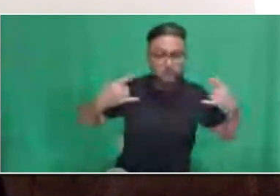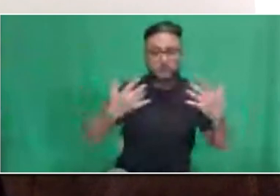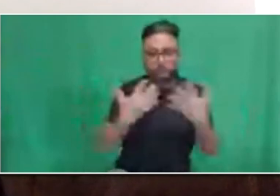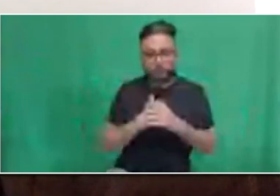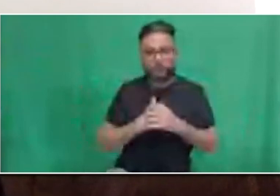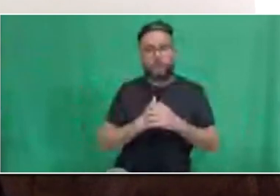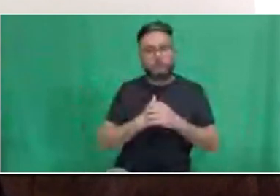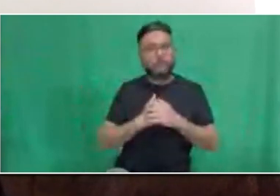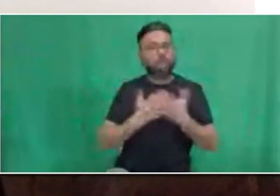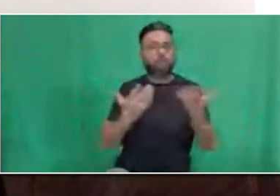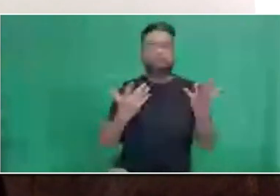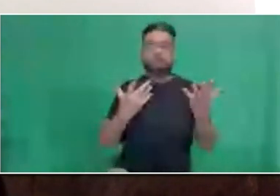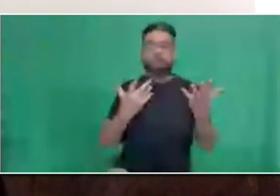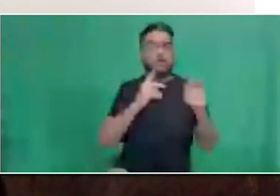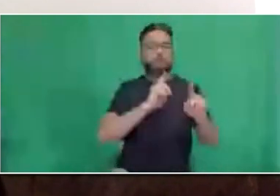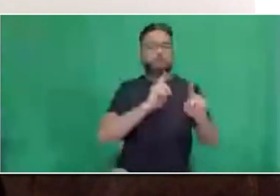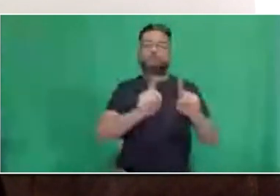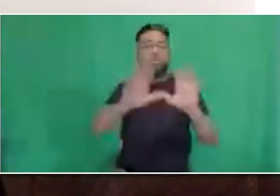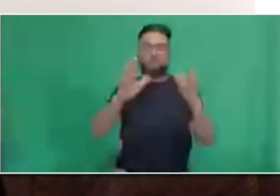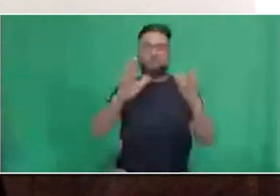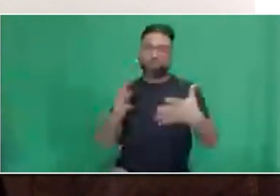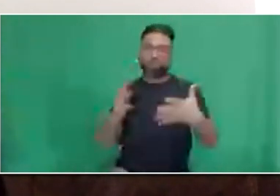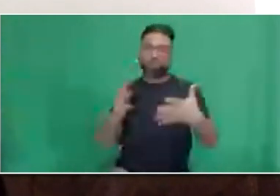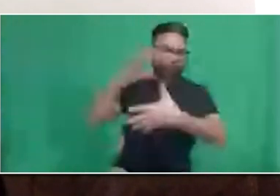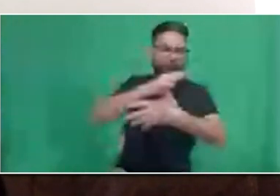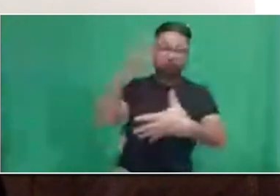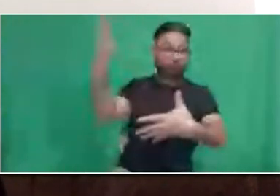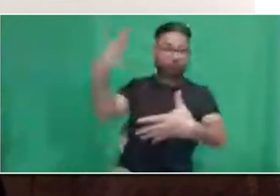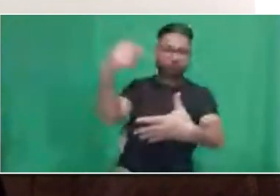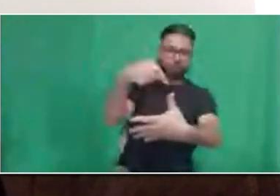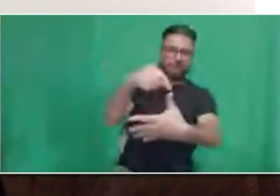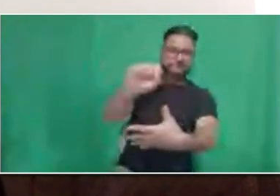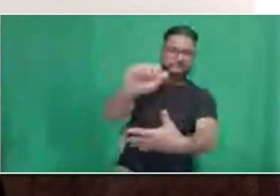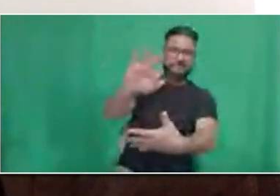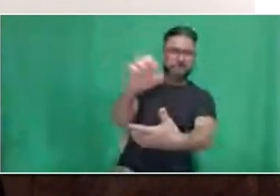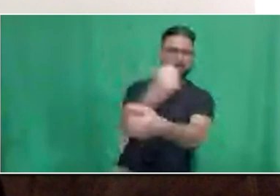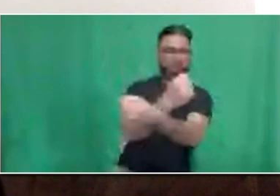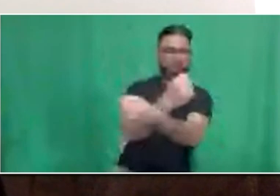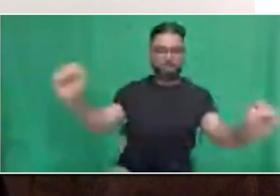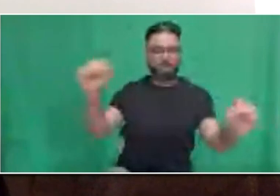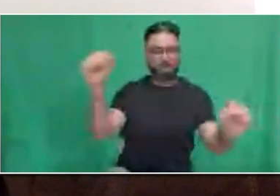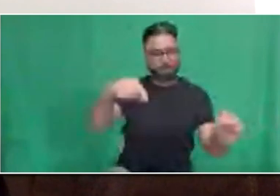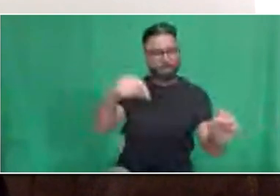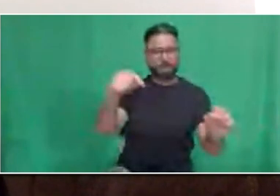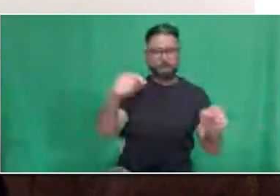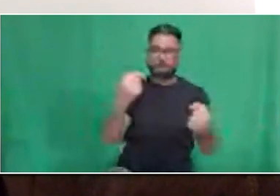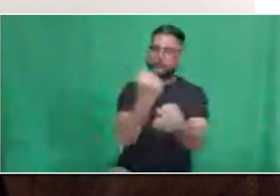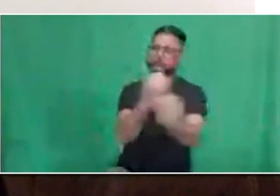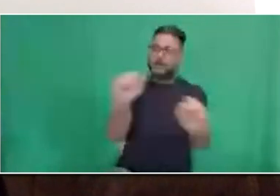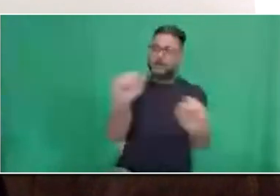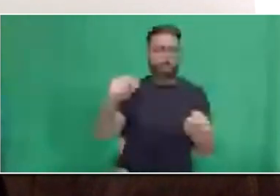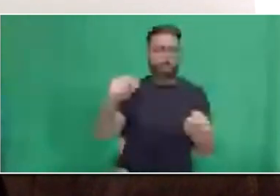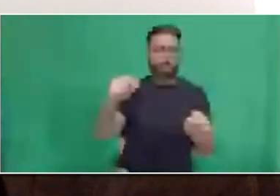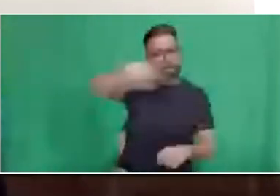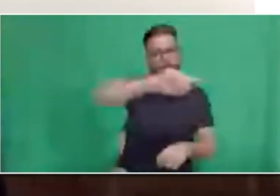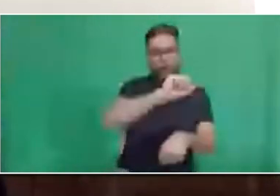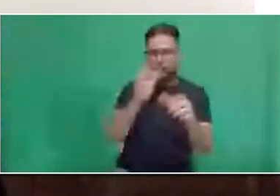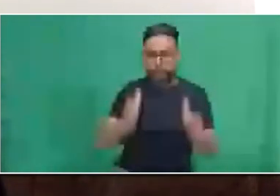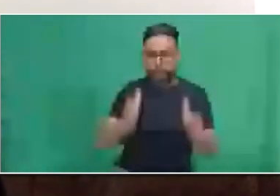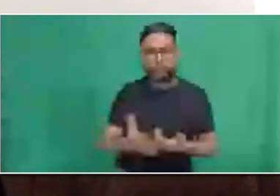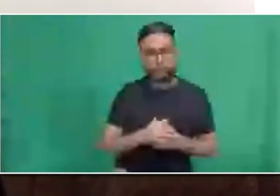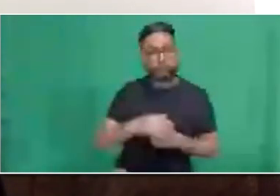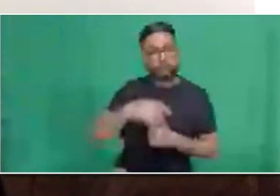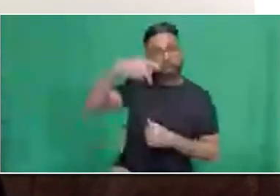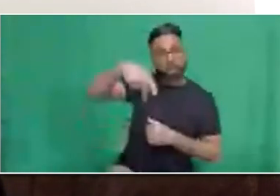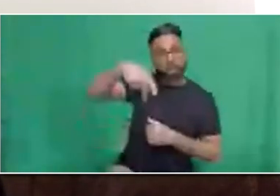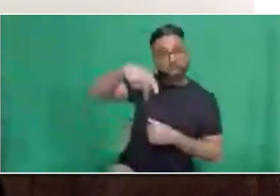throughout all workplaces. Most PPE items can be obtained at your assigned division. You're also provided with a safety issue